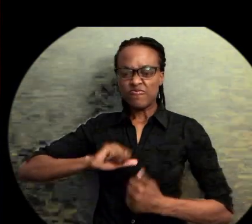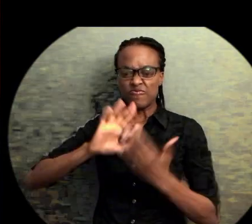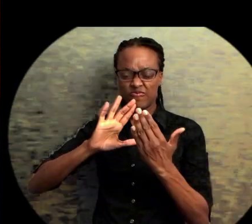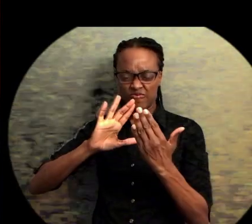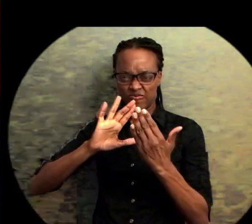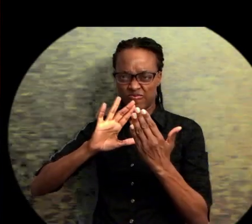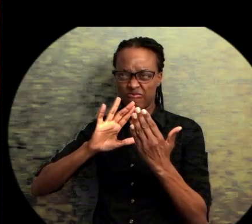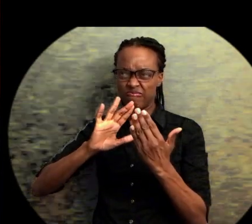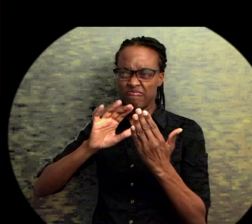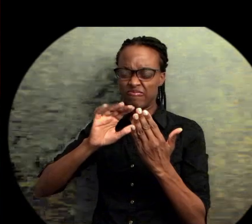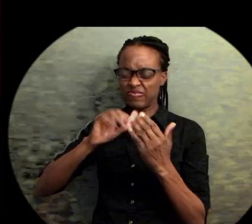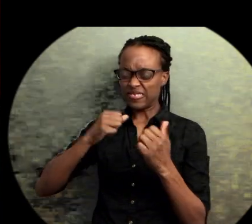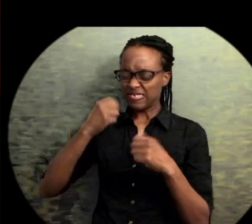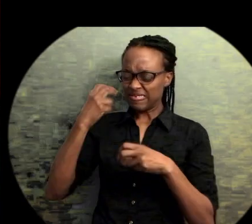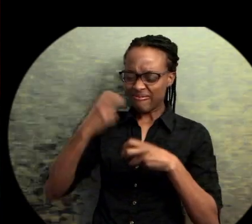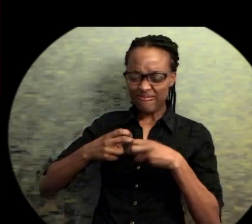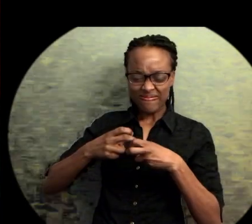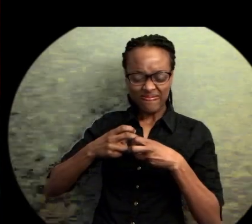odds.